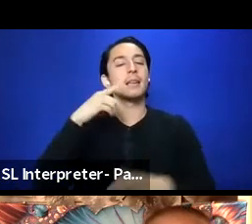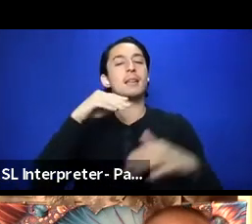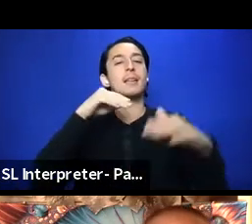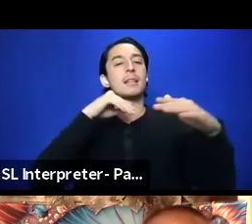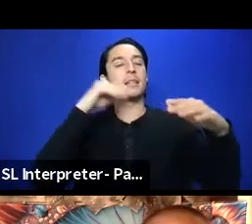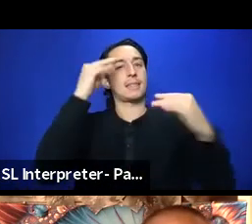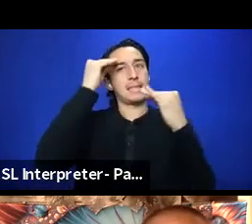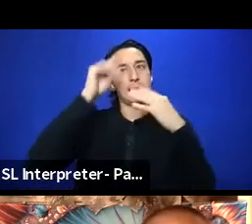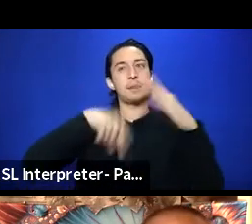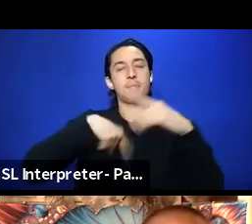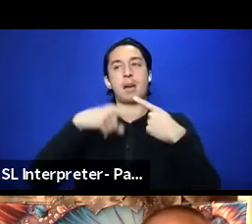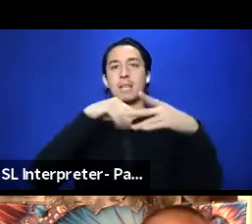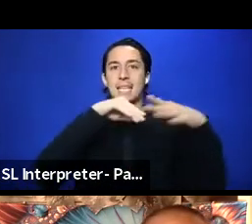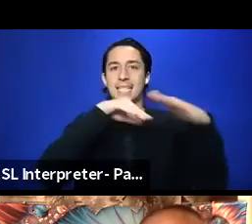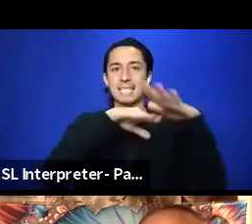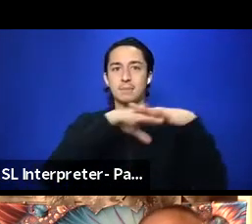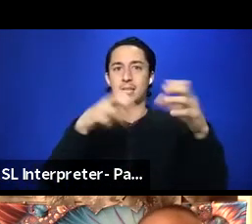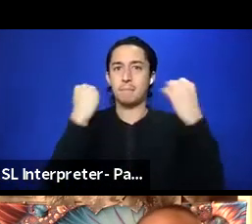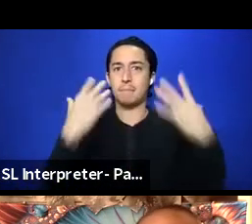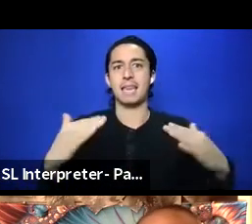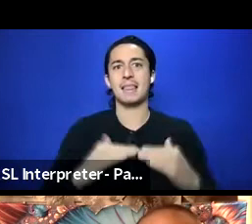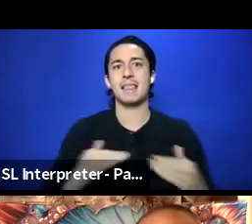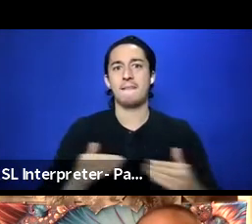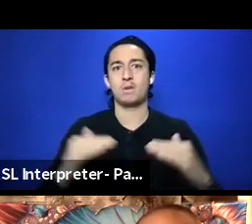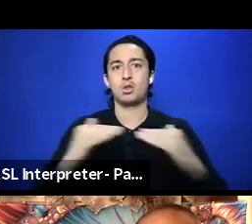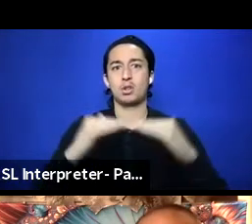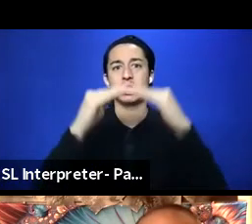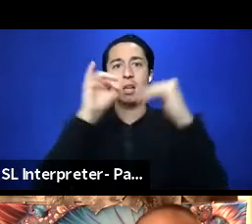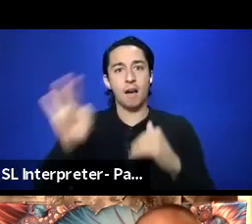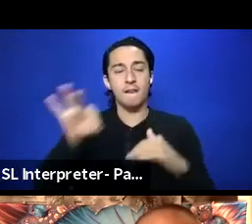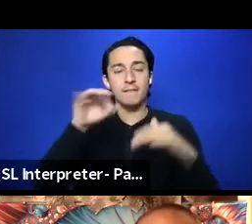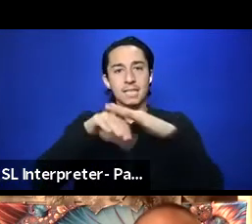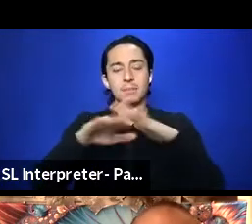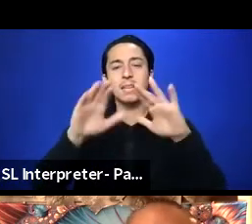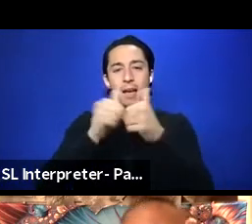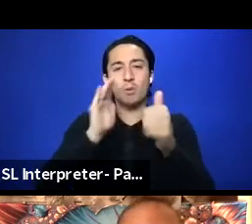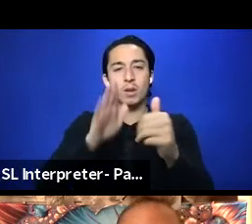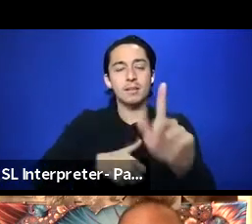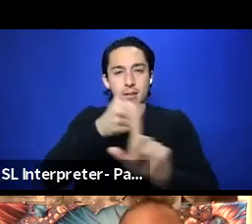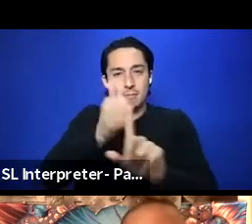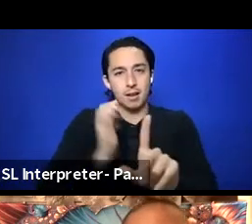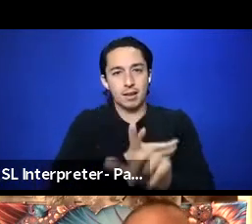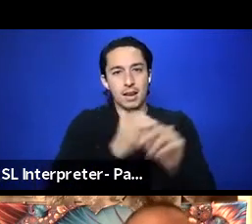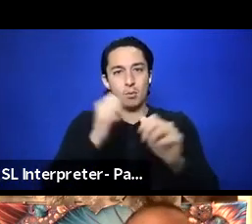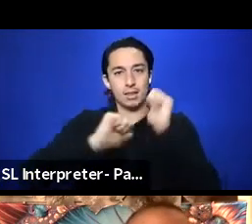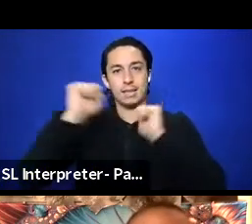about accessibility on so many different levels, and how it affects our theater audiences.